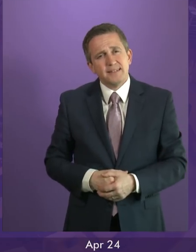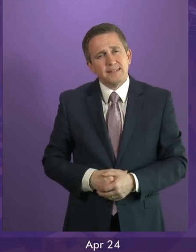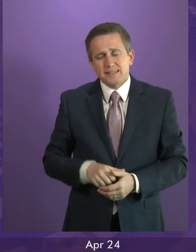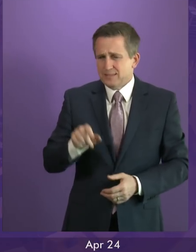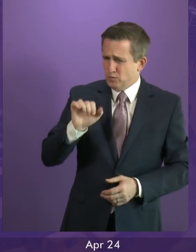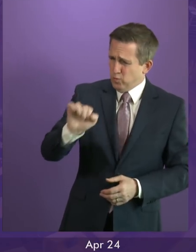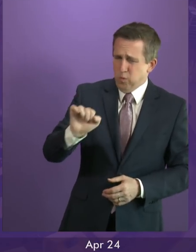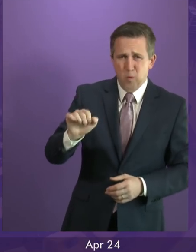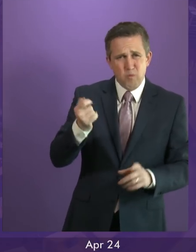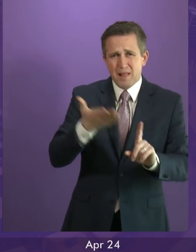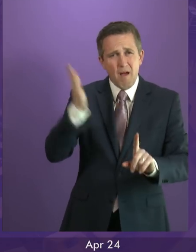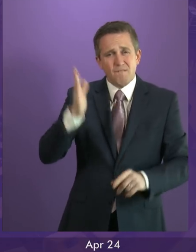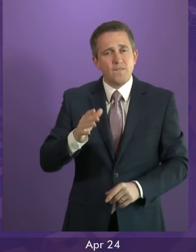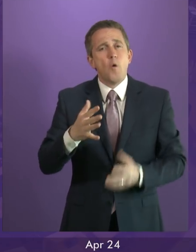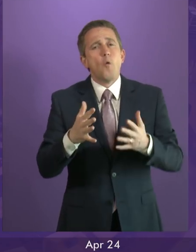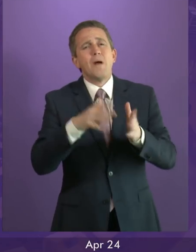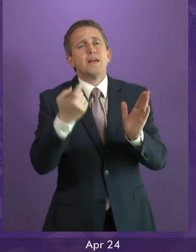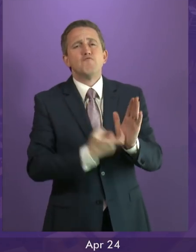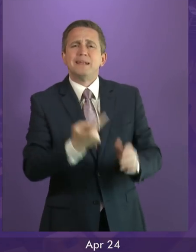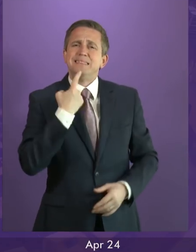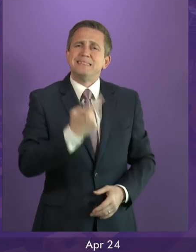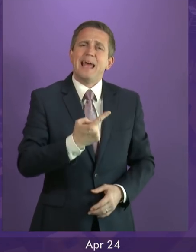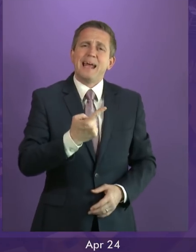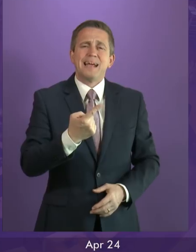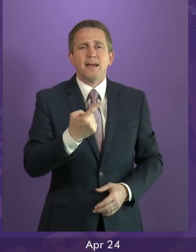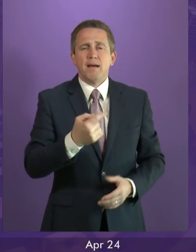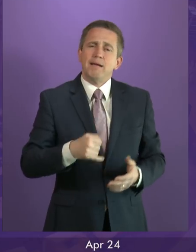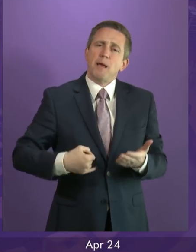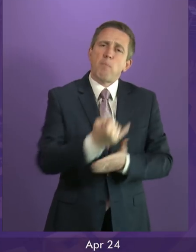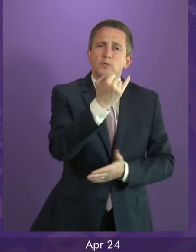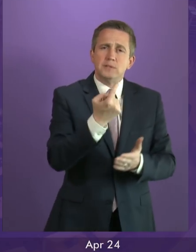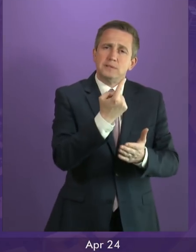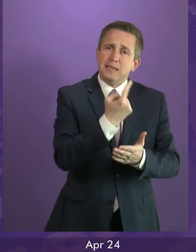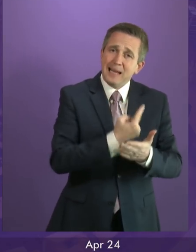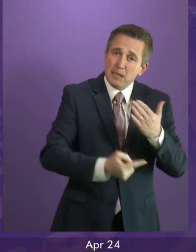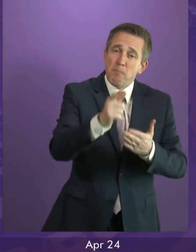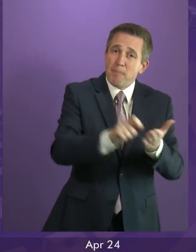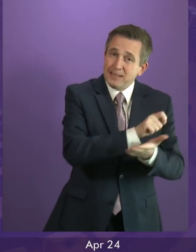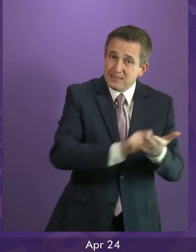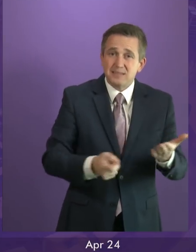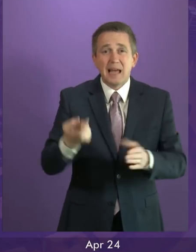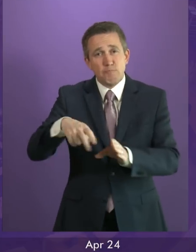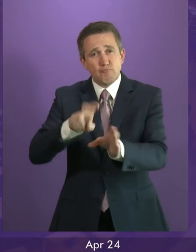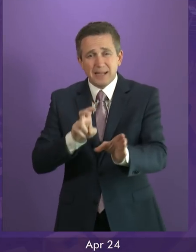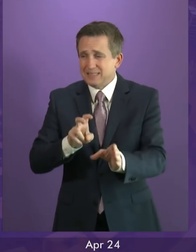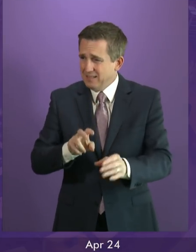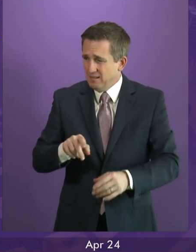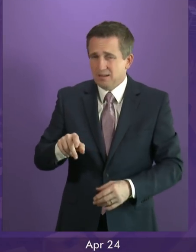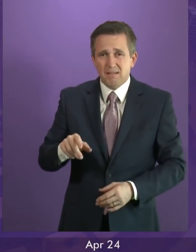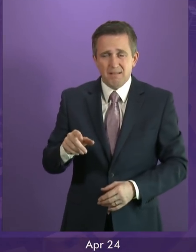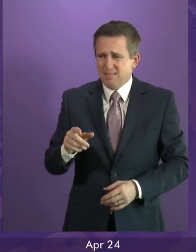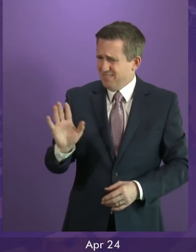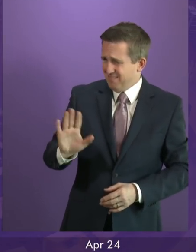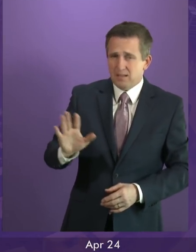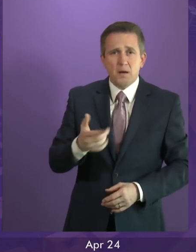a real, well, Willie Rennie's saying it's because he opposes independence and opposes Brexit. But that's like a Brexiteer saying,